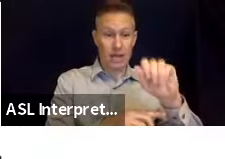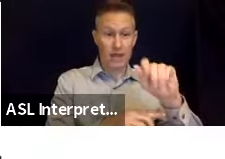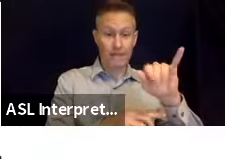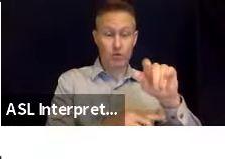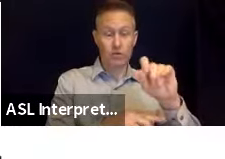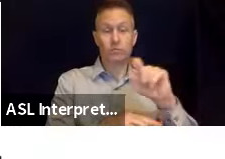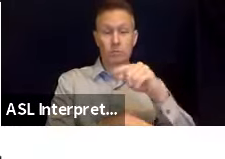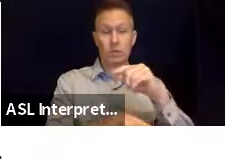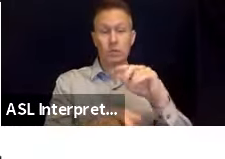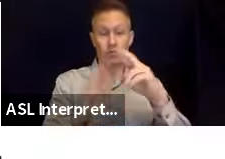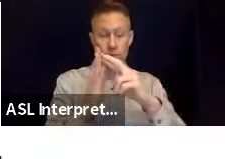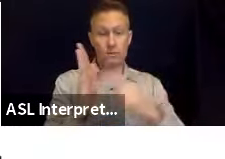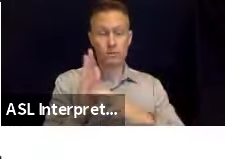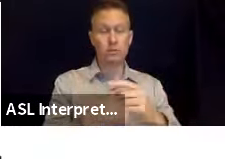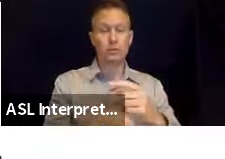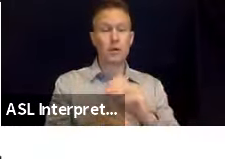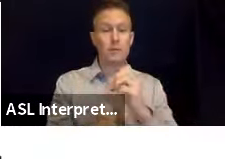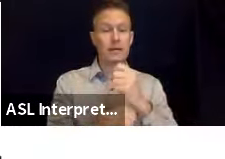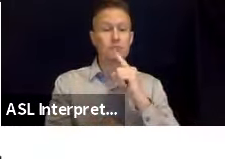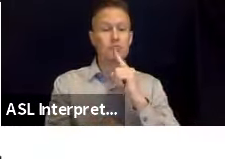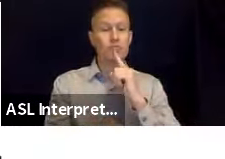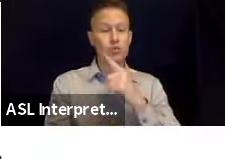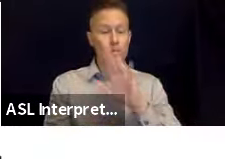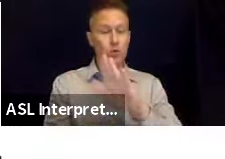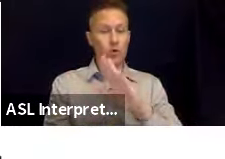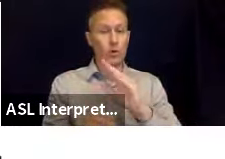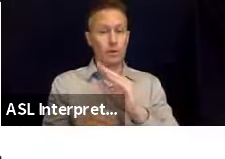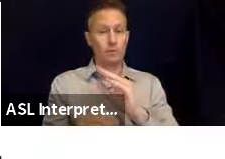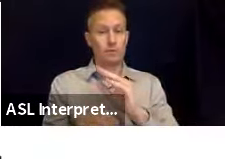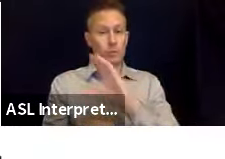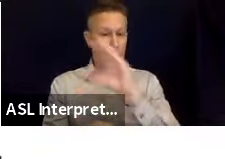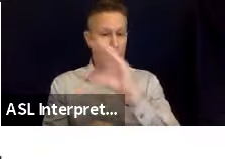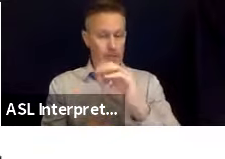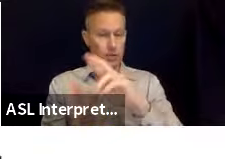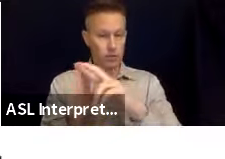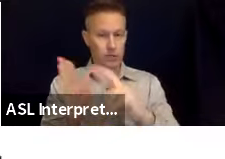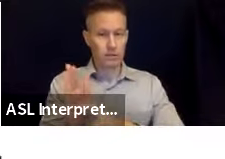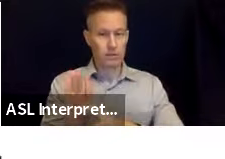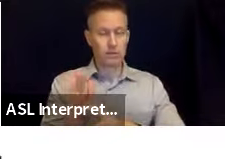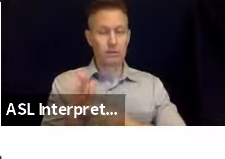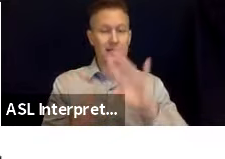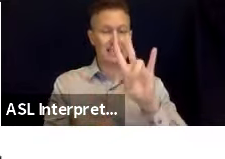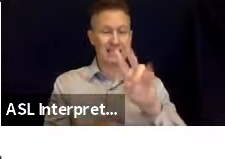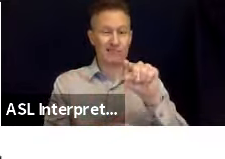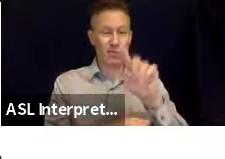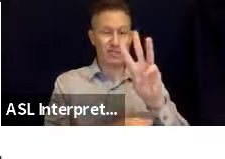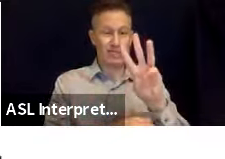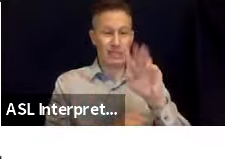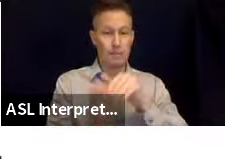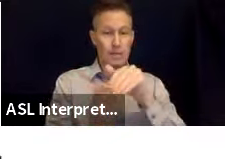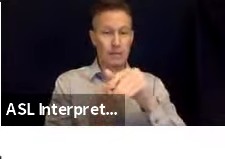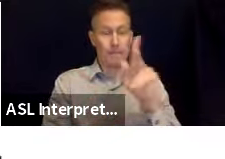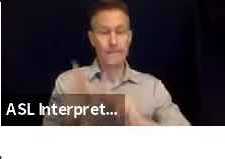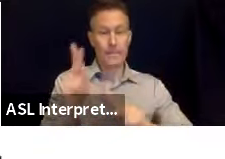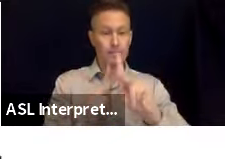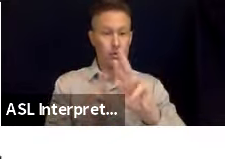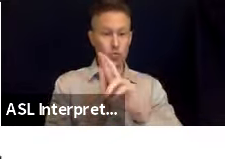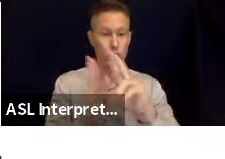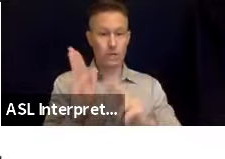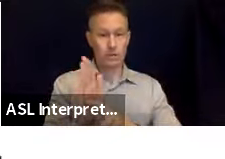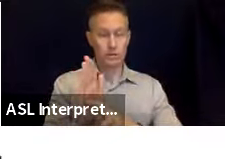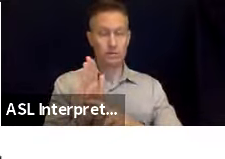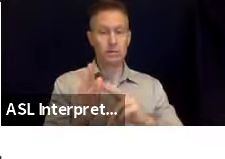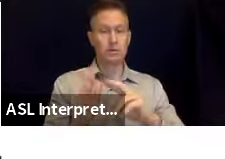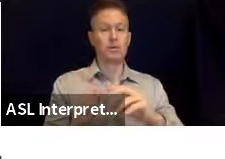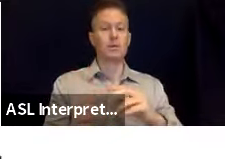make sure your organization is registered where over 7.6 million and climbing still in terms of the number of participants this